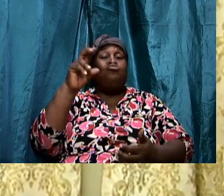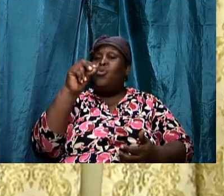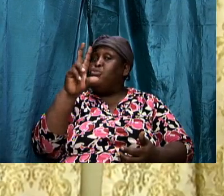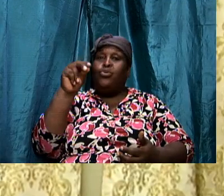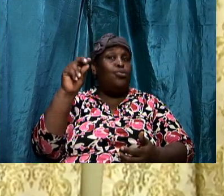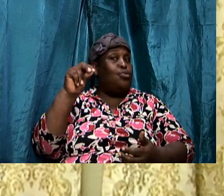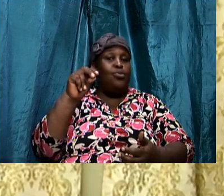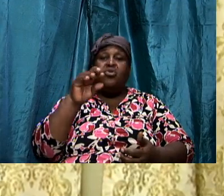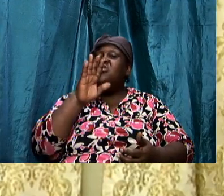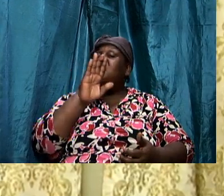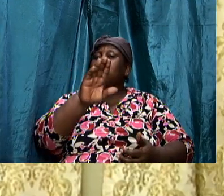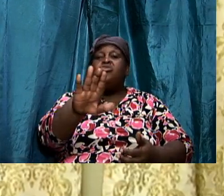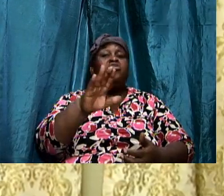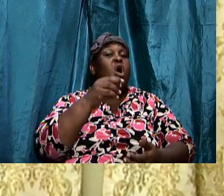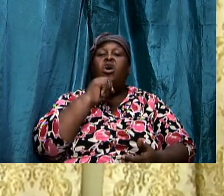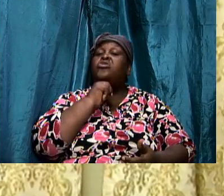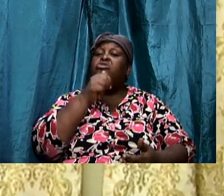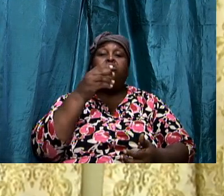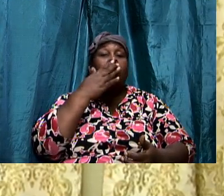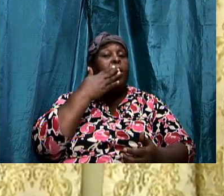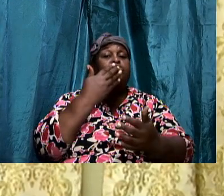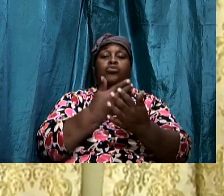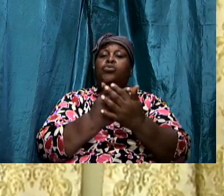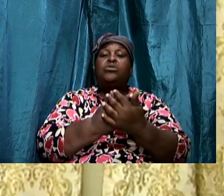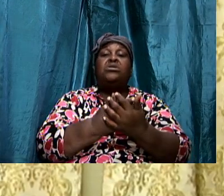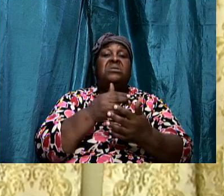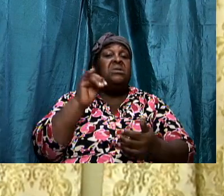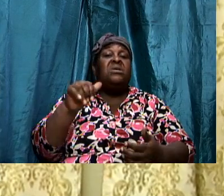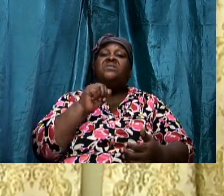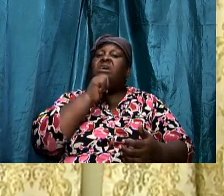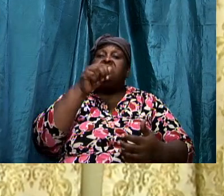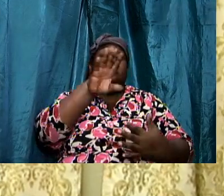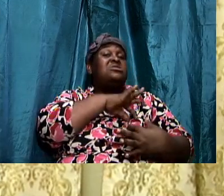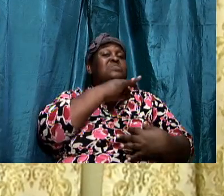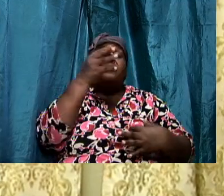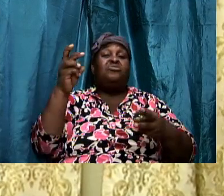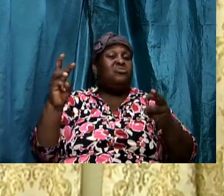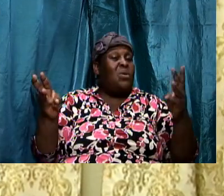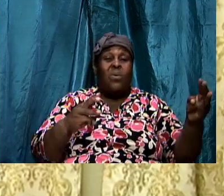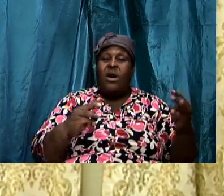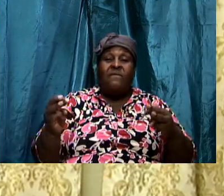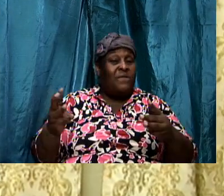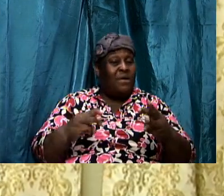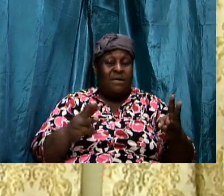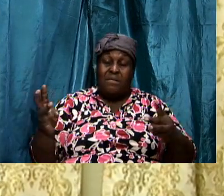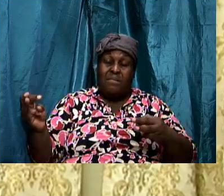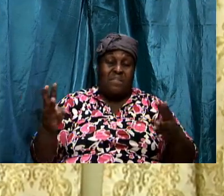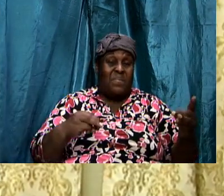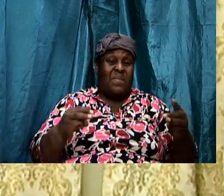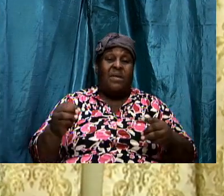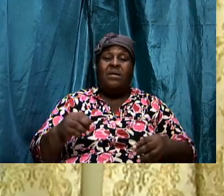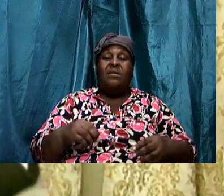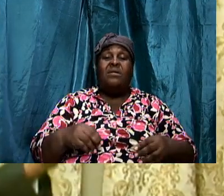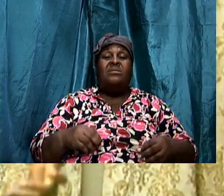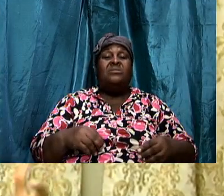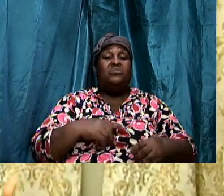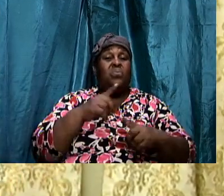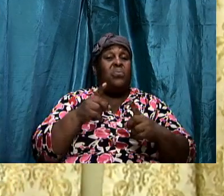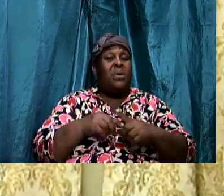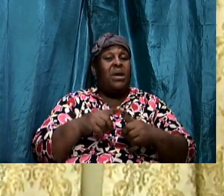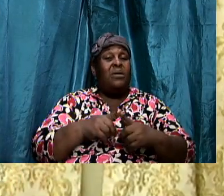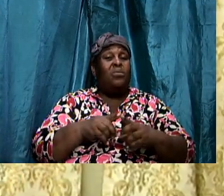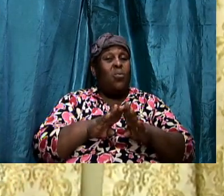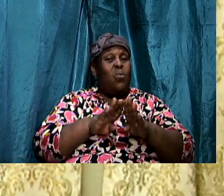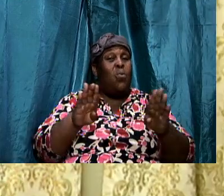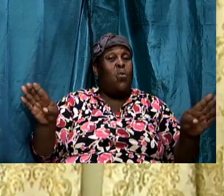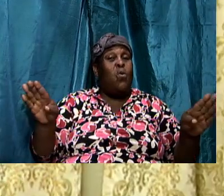that is not spiritual warfare even if that is an aspect later on it is after we open up doors